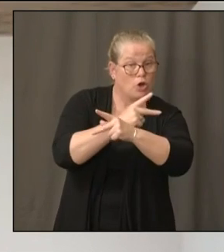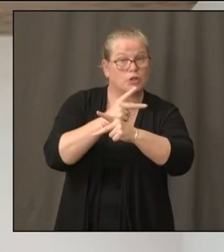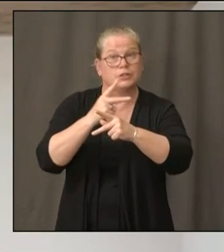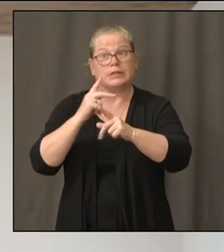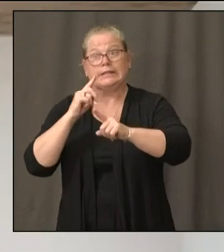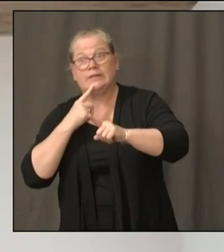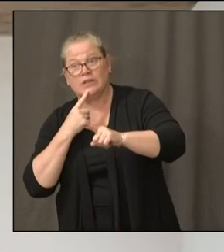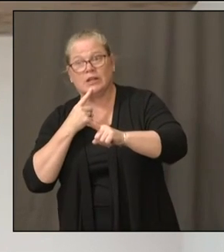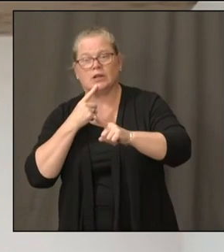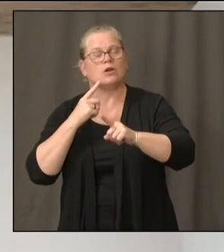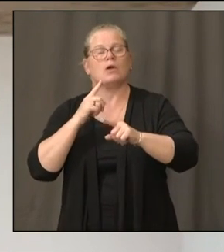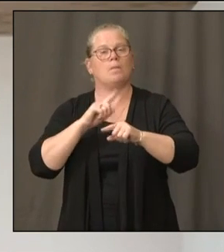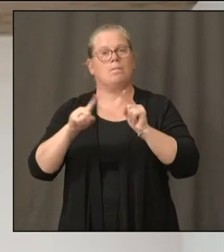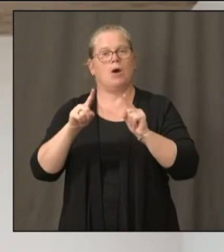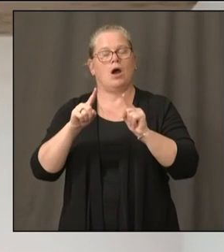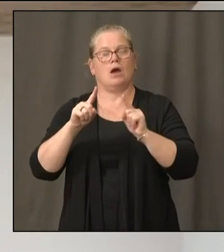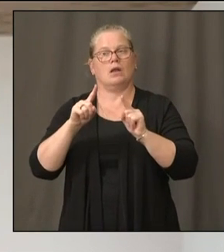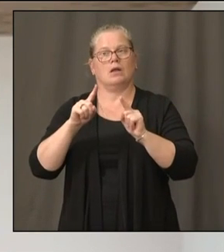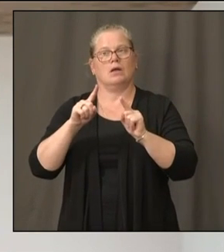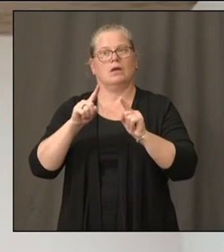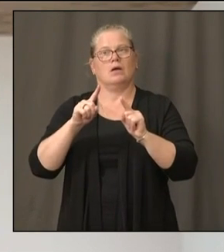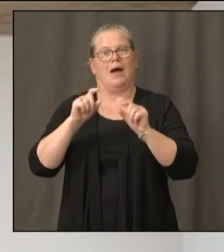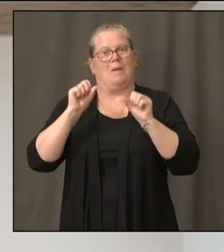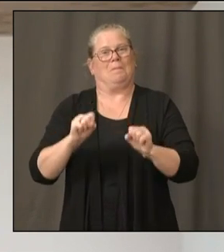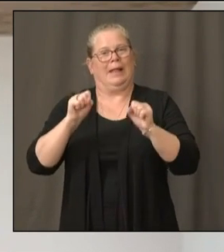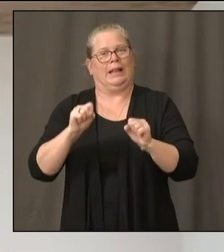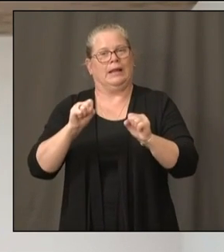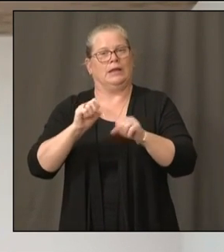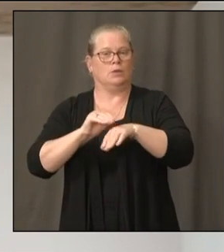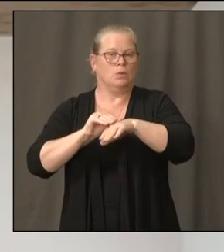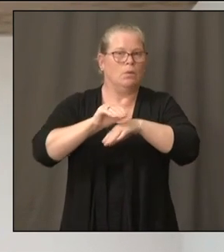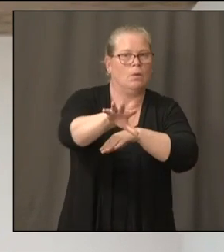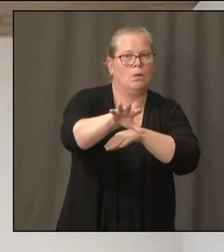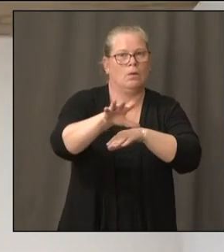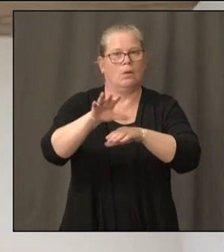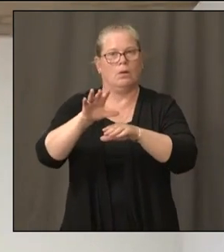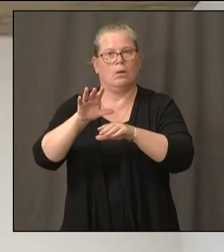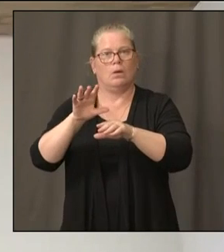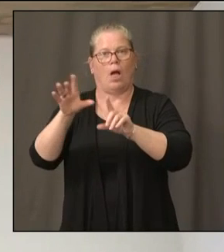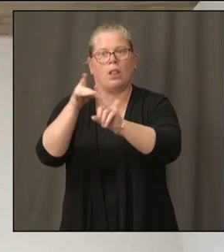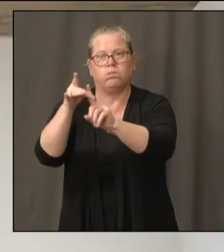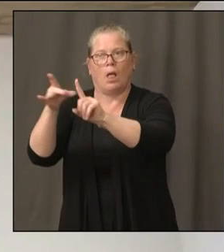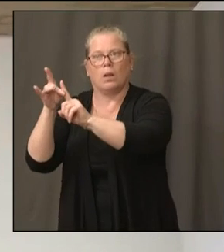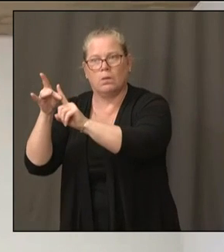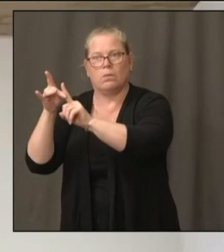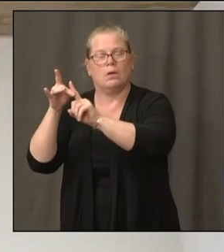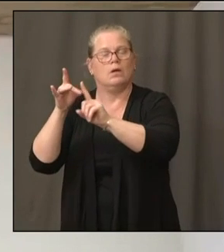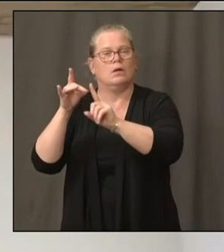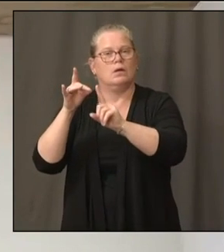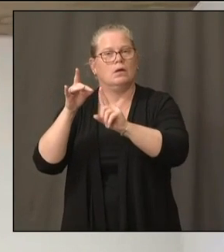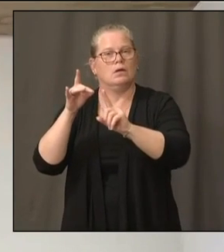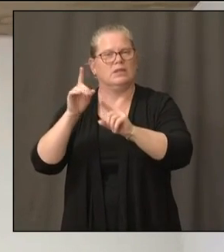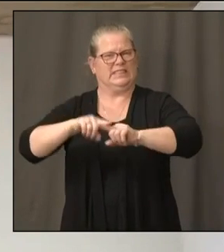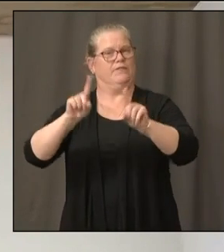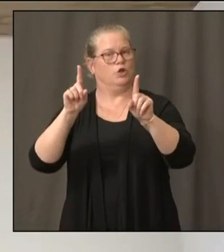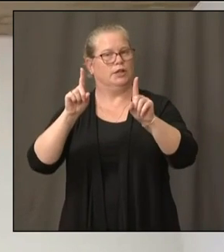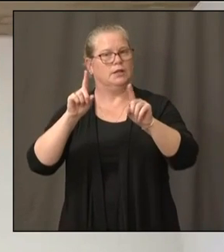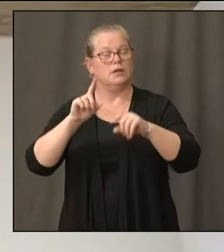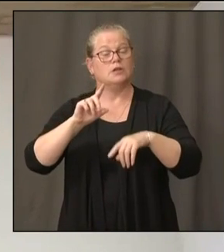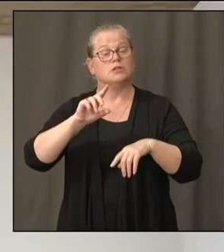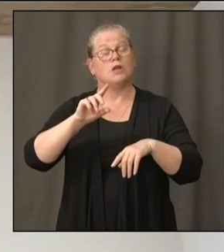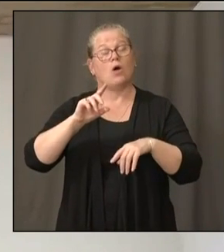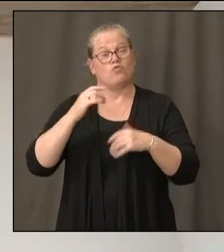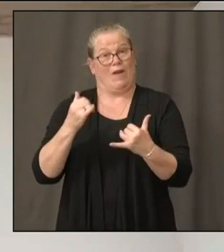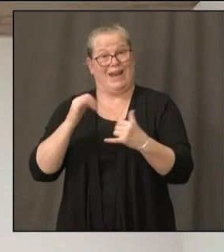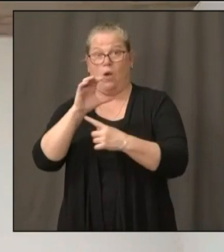from person. So right now, we're dealing in Connecticut, the European strain. So this was the strain that went from Wuhan